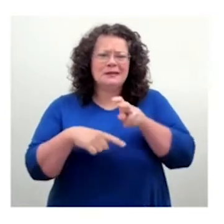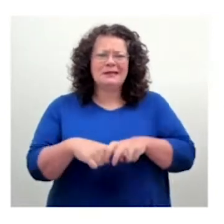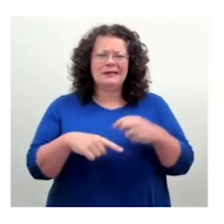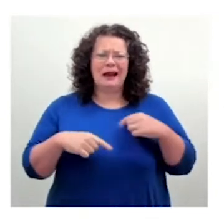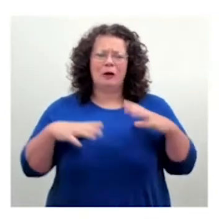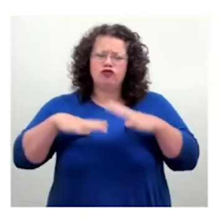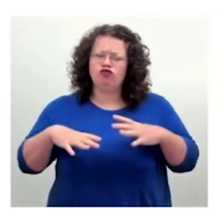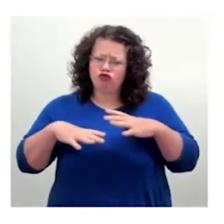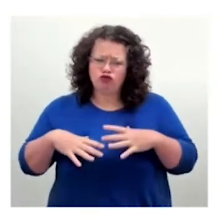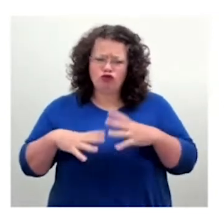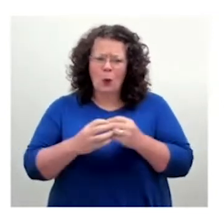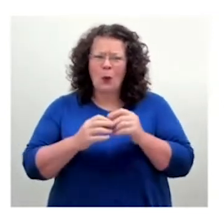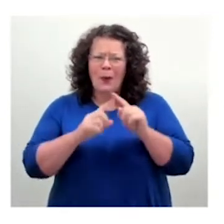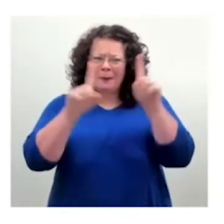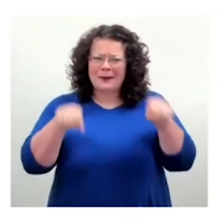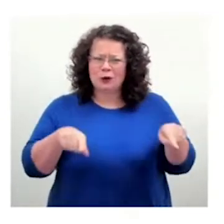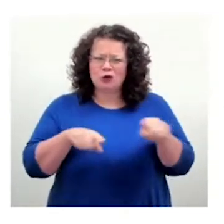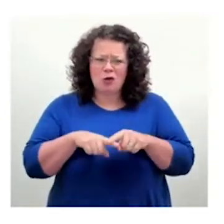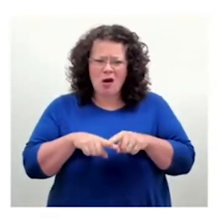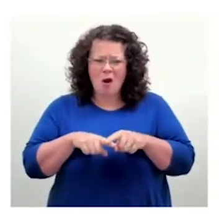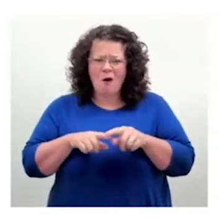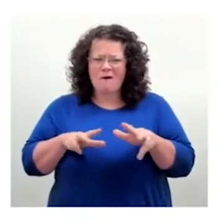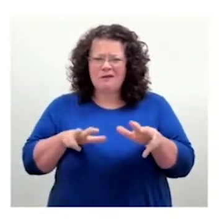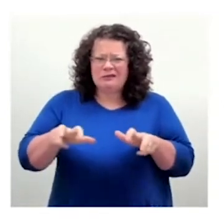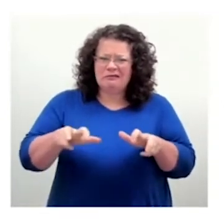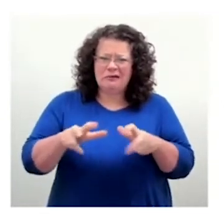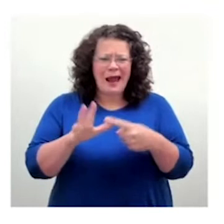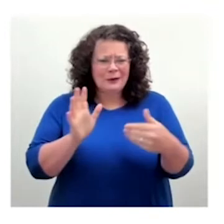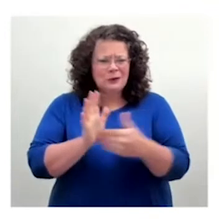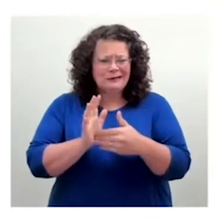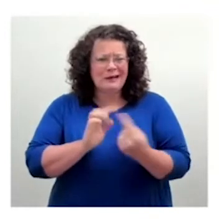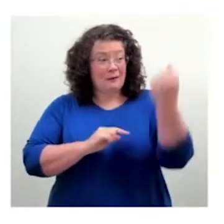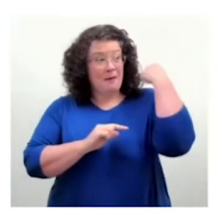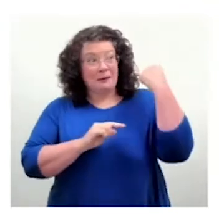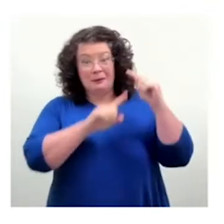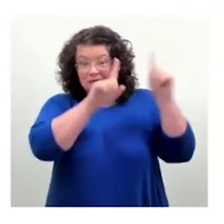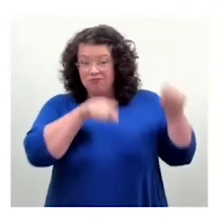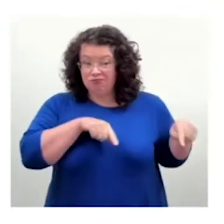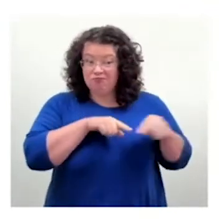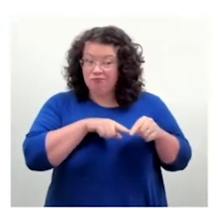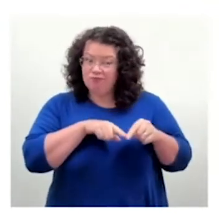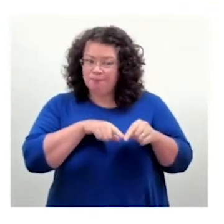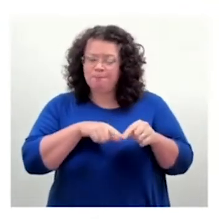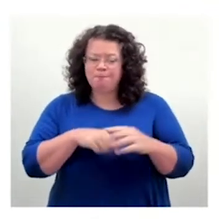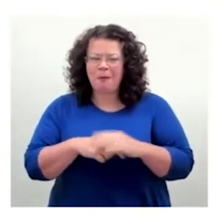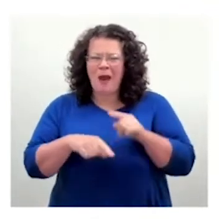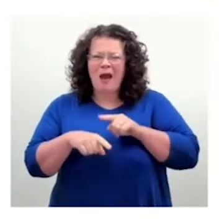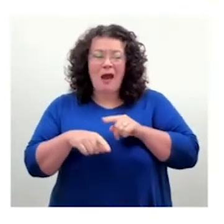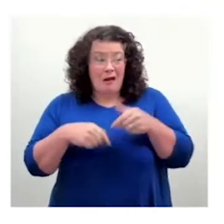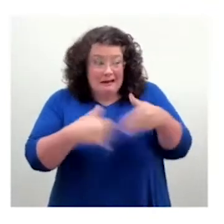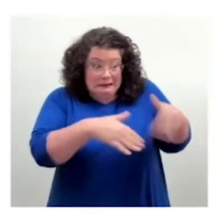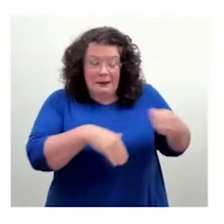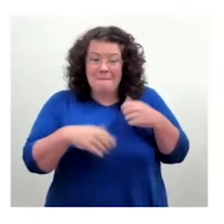I have shut the cats away, so hopefully things should go as planned. But we'll see what happens.